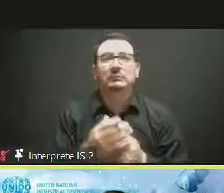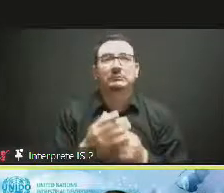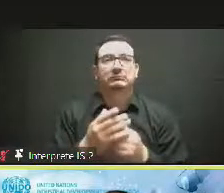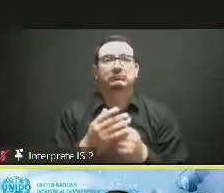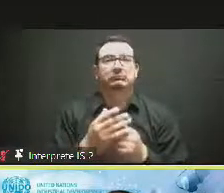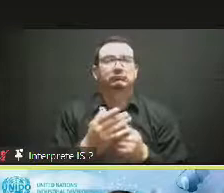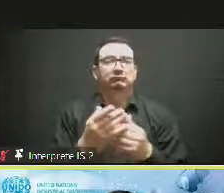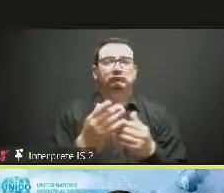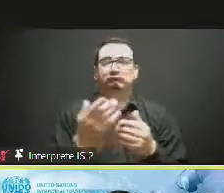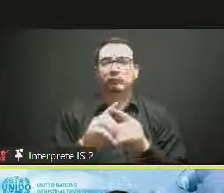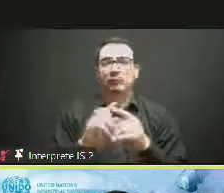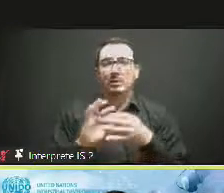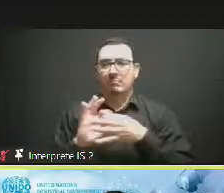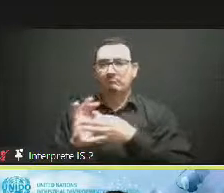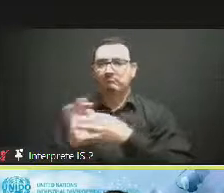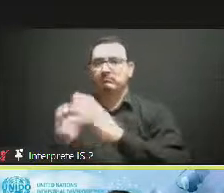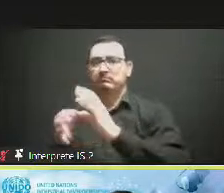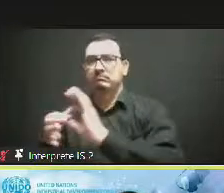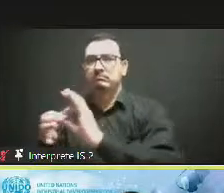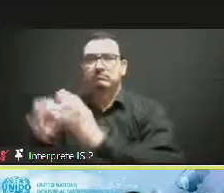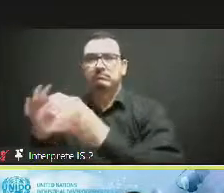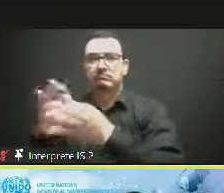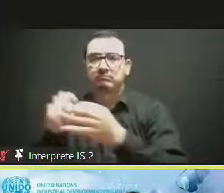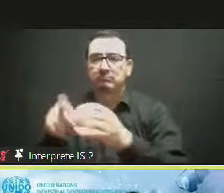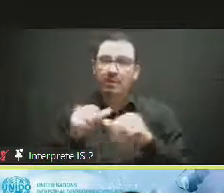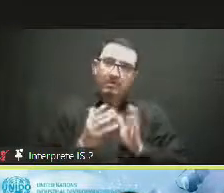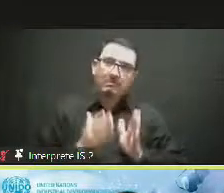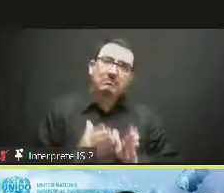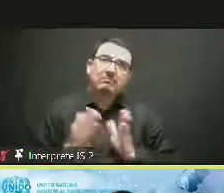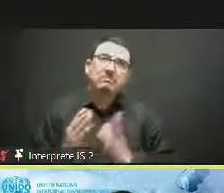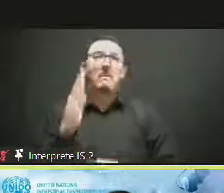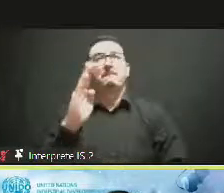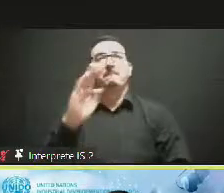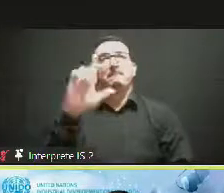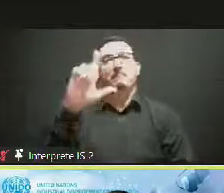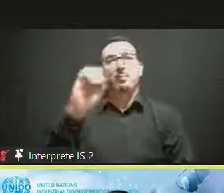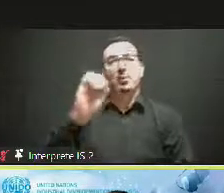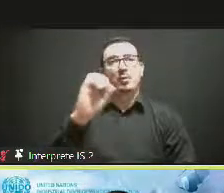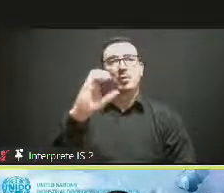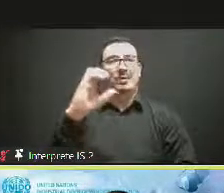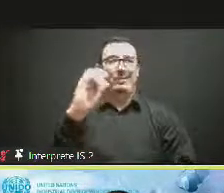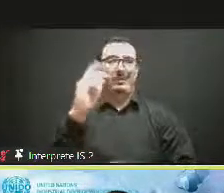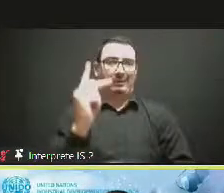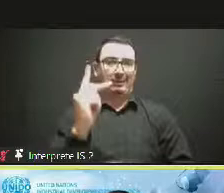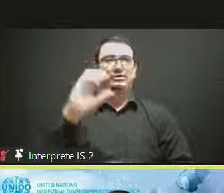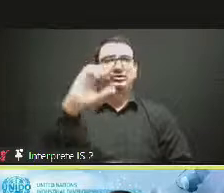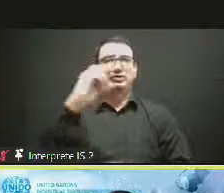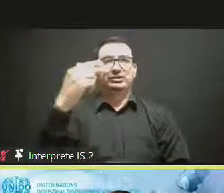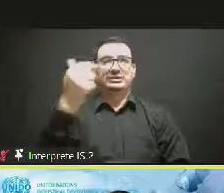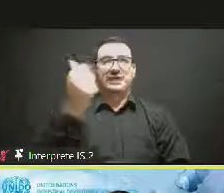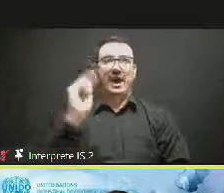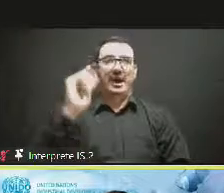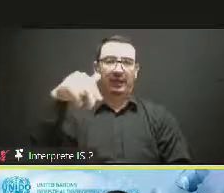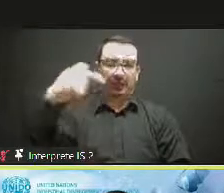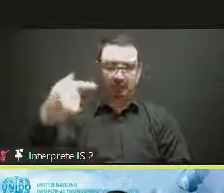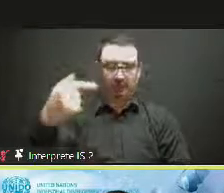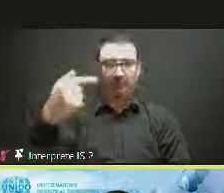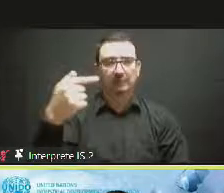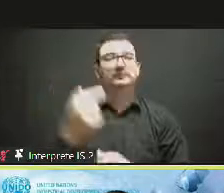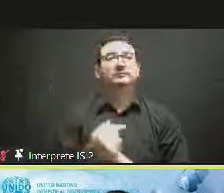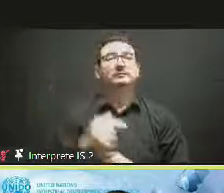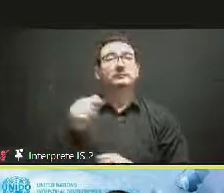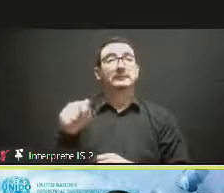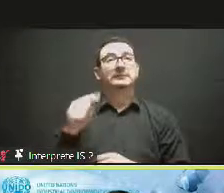finances or their revenues from the work that they are doing. These are disruptive technologies that are impacting